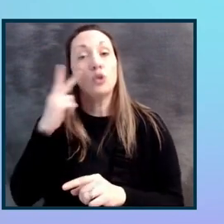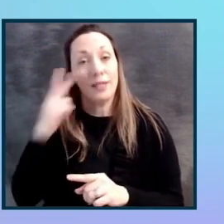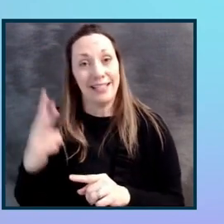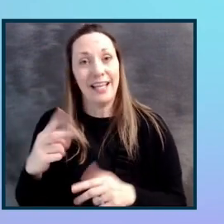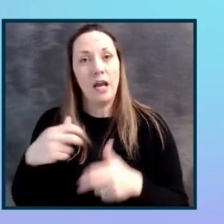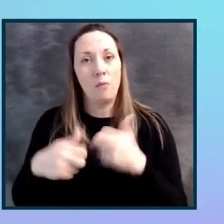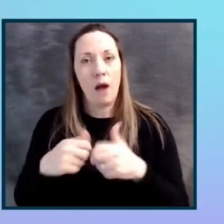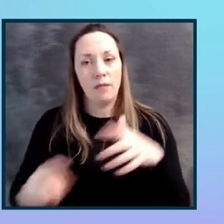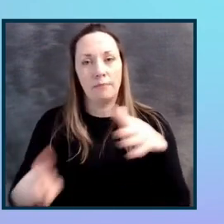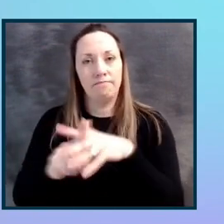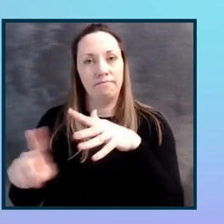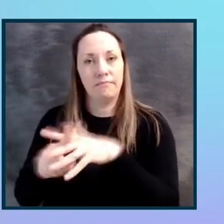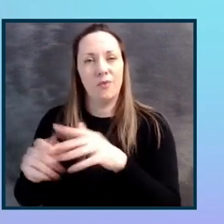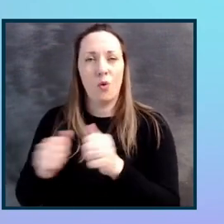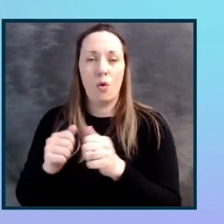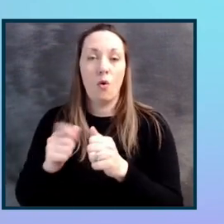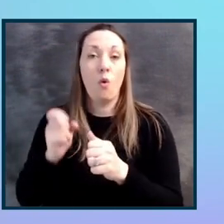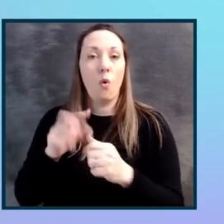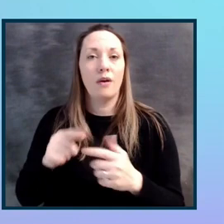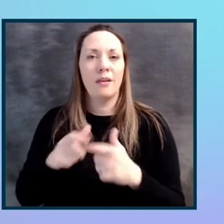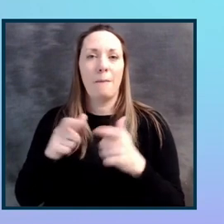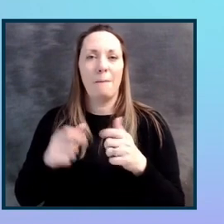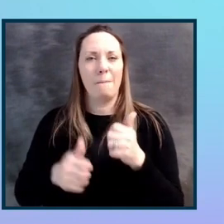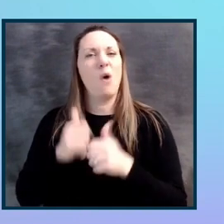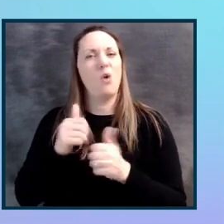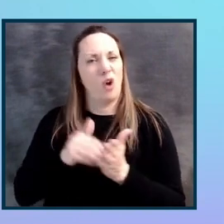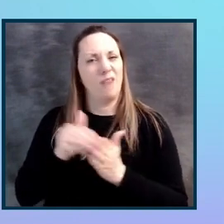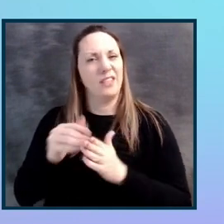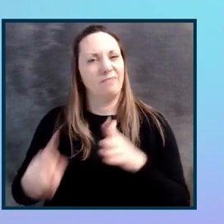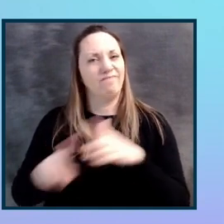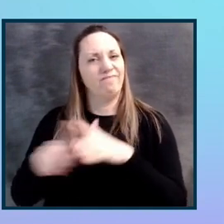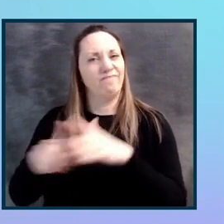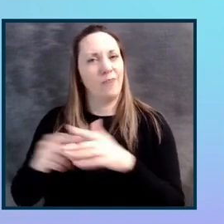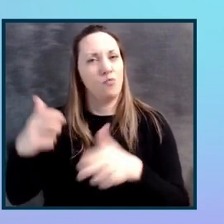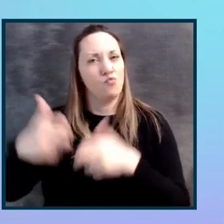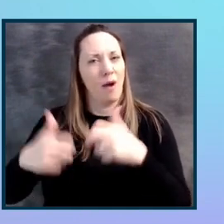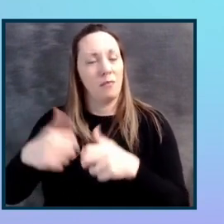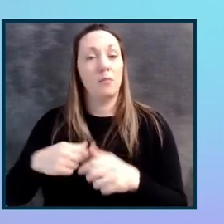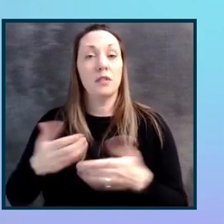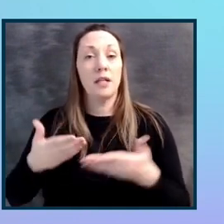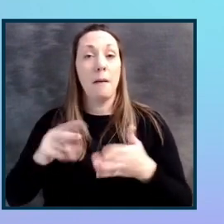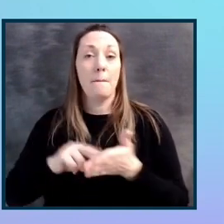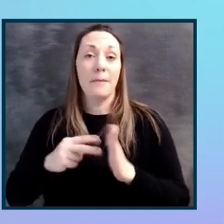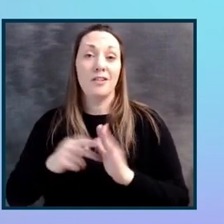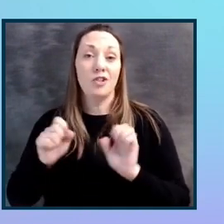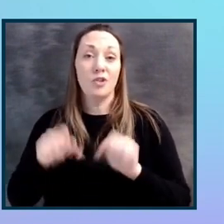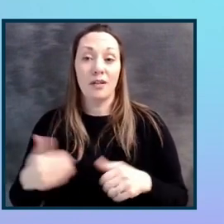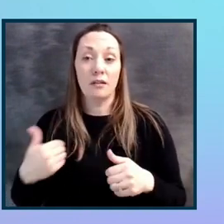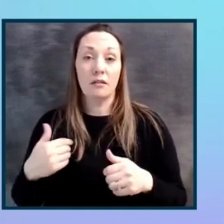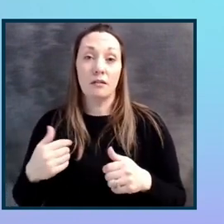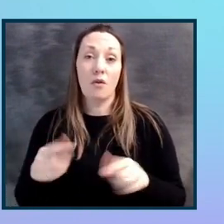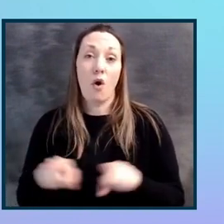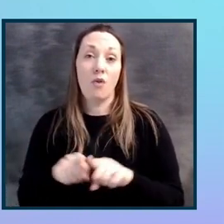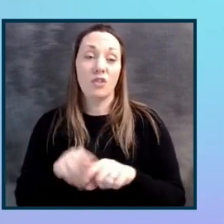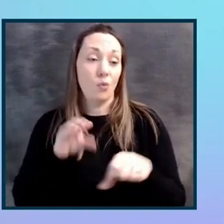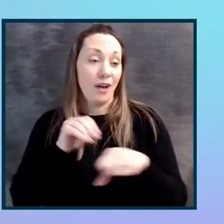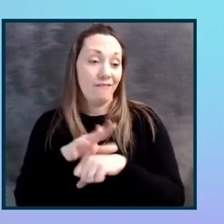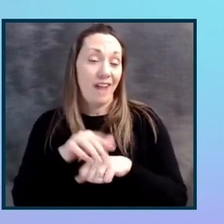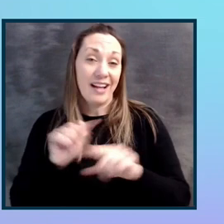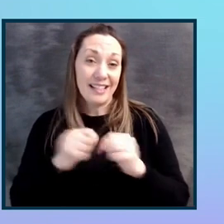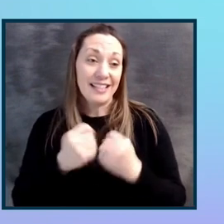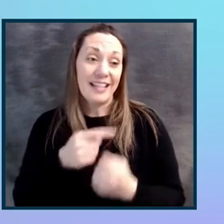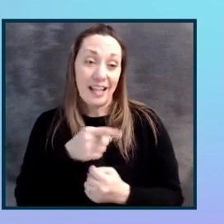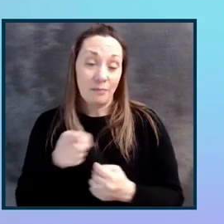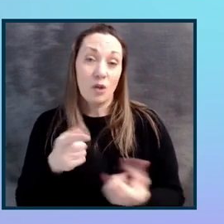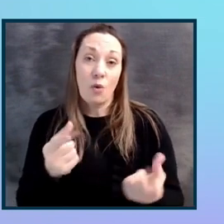issues are, where the biggest problem areas were. And it really allows you to drill down and give the teams a lot of advice around what they're doing.